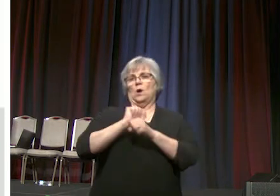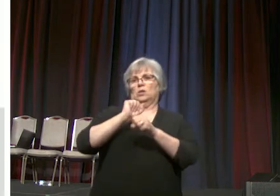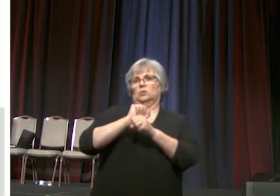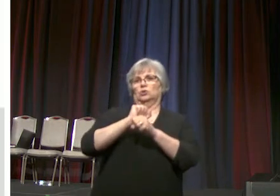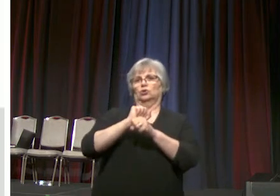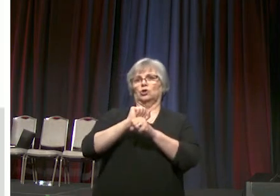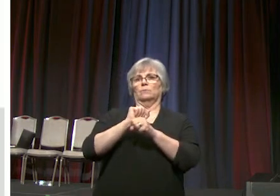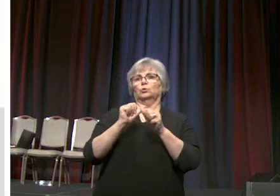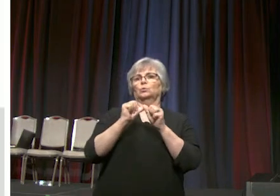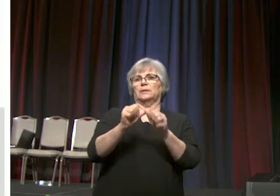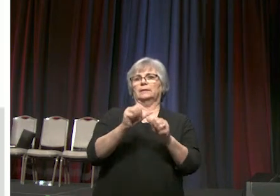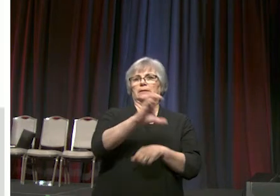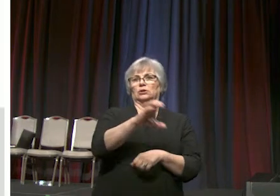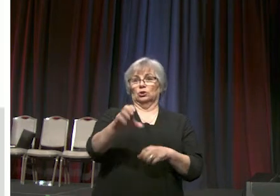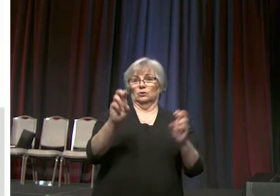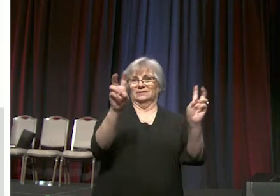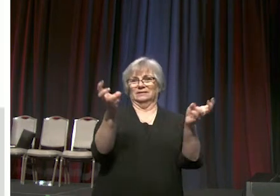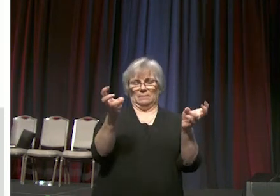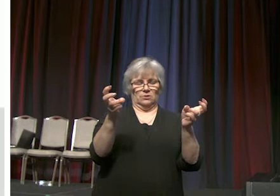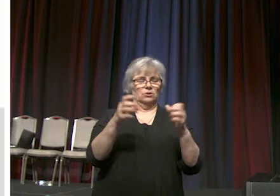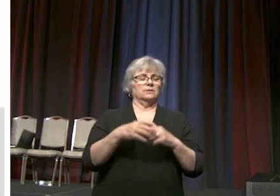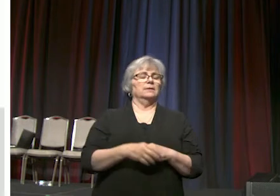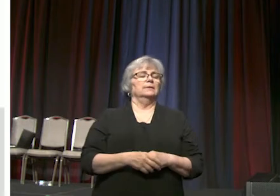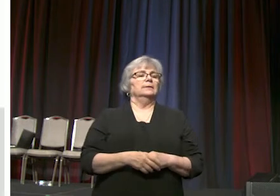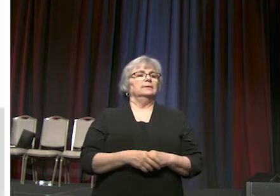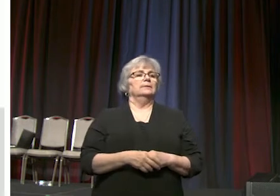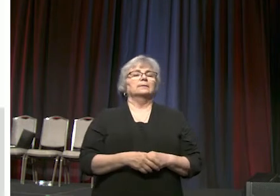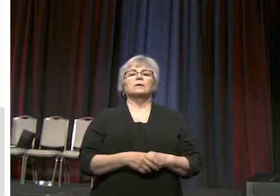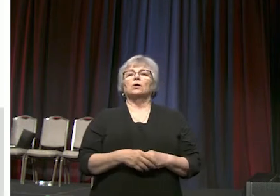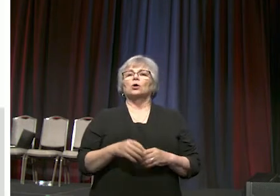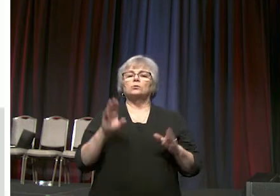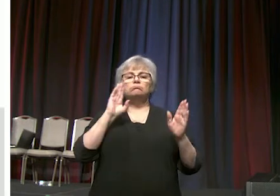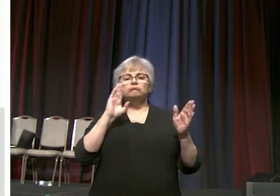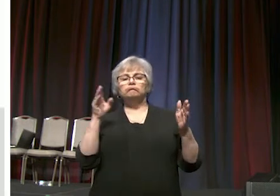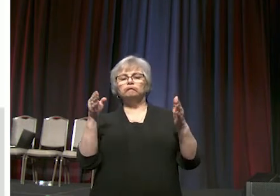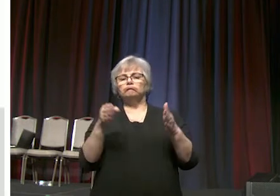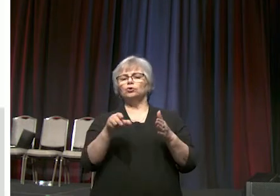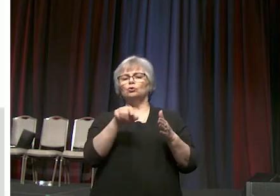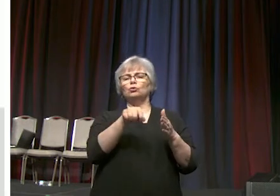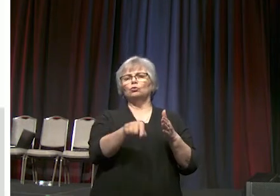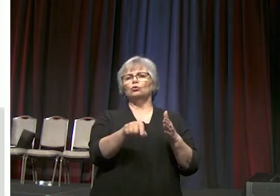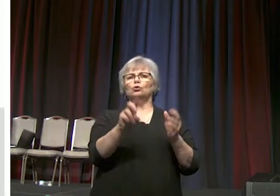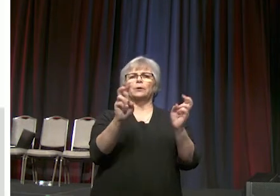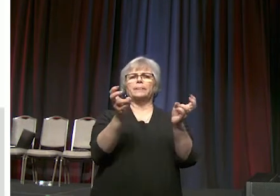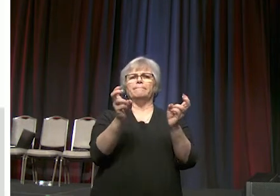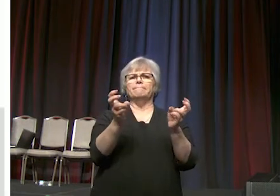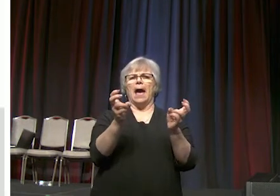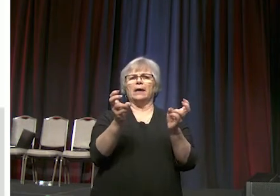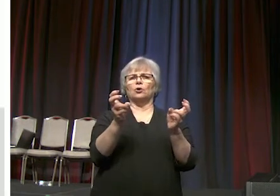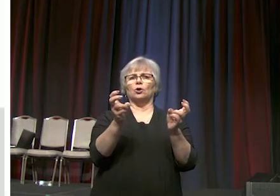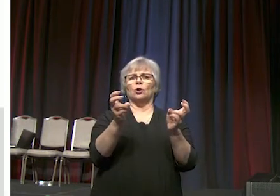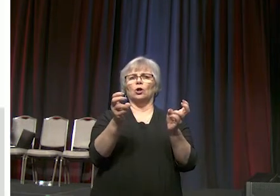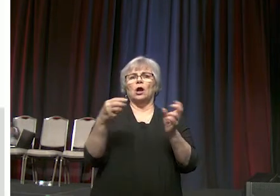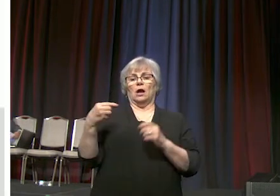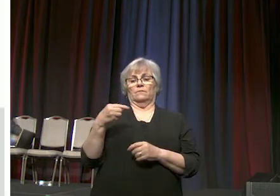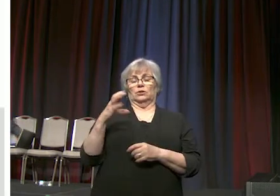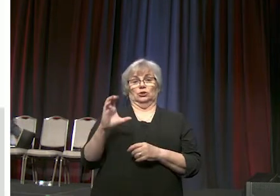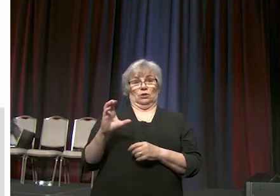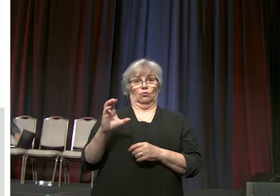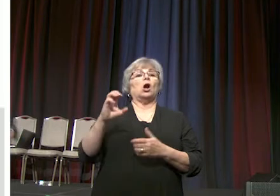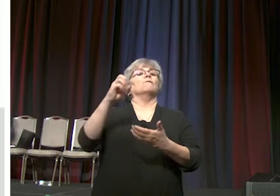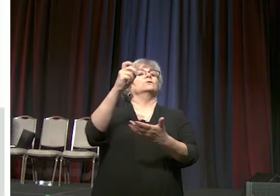given in the standing committee on central conference matters was to look at the matter um of the the general conference